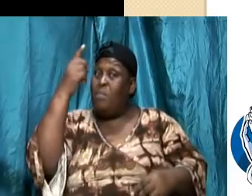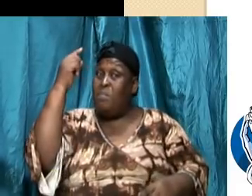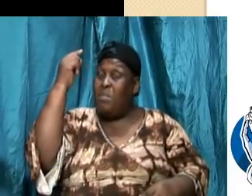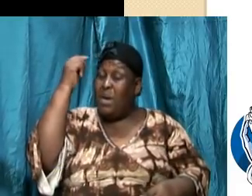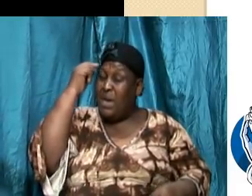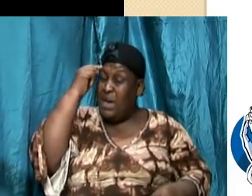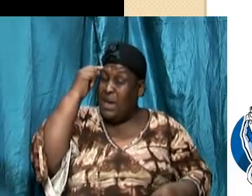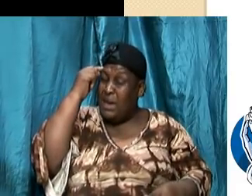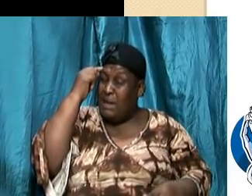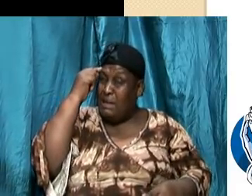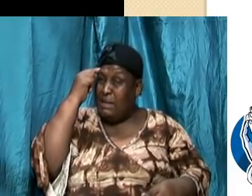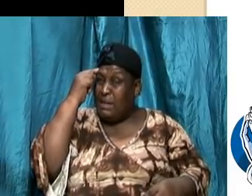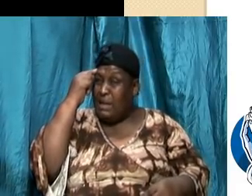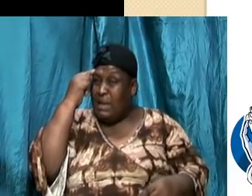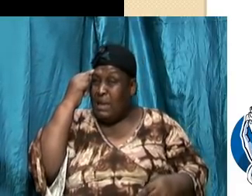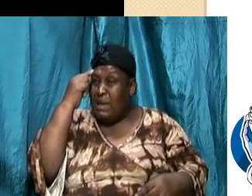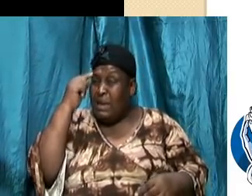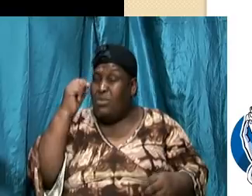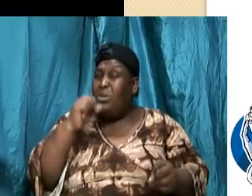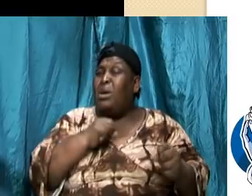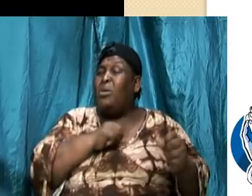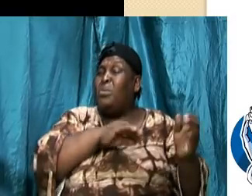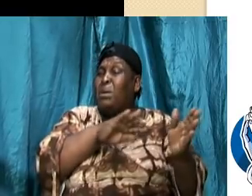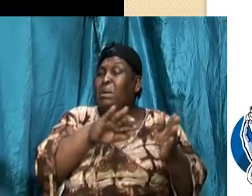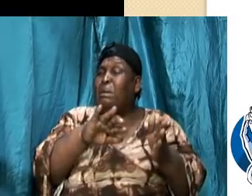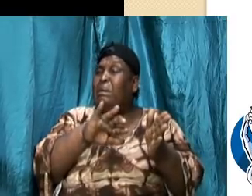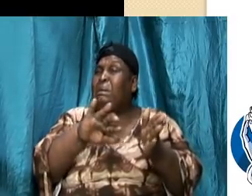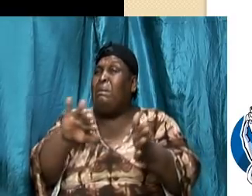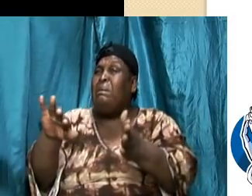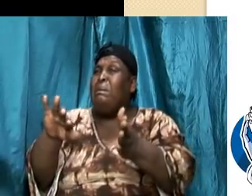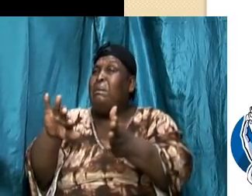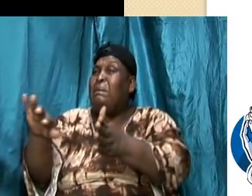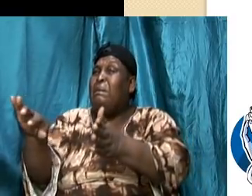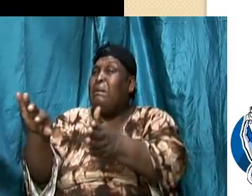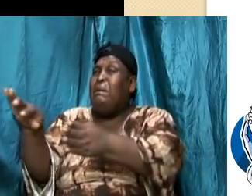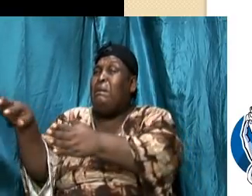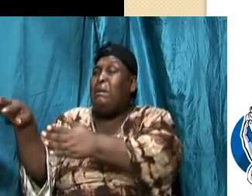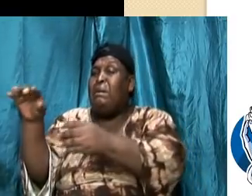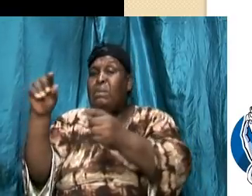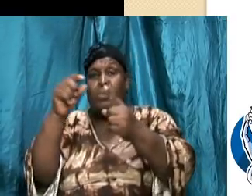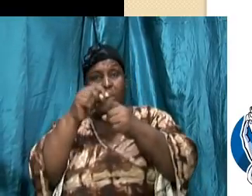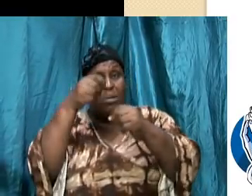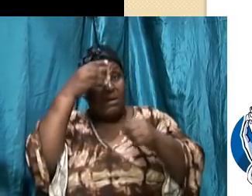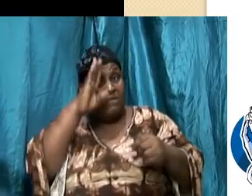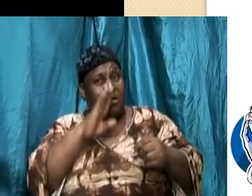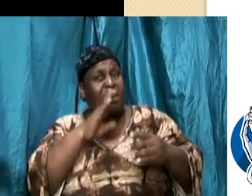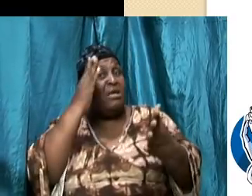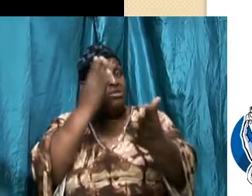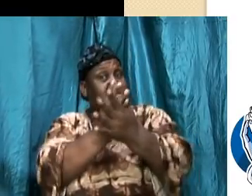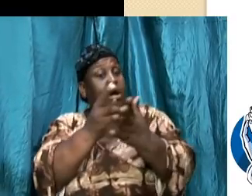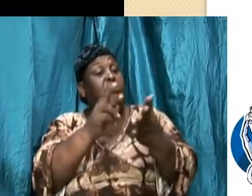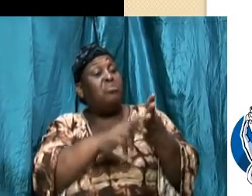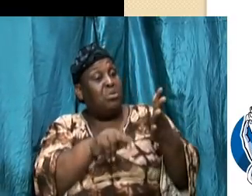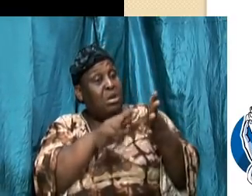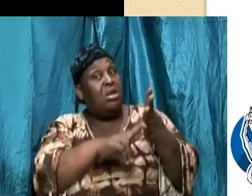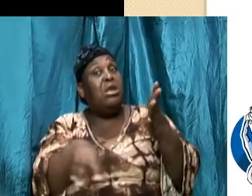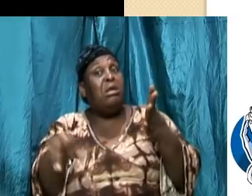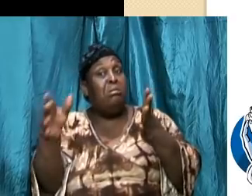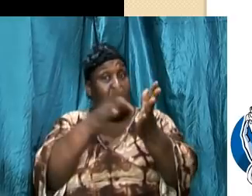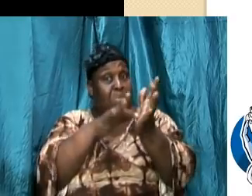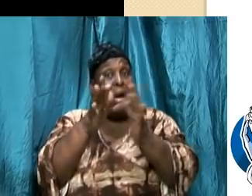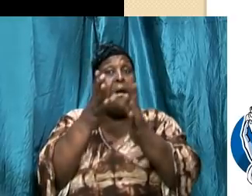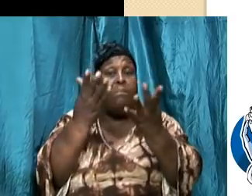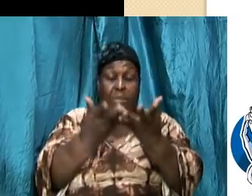digress and move away and away and away from the word of God and if we move from the word of God we are literally